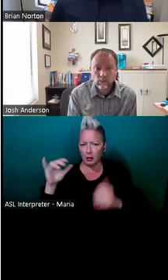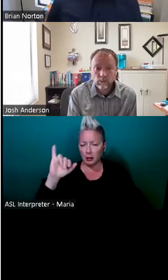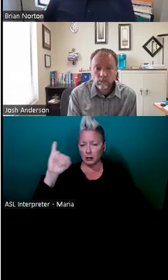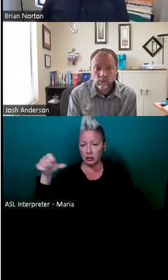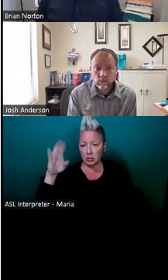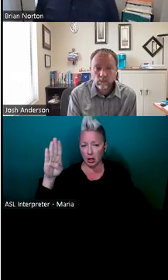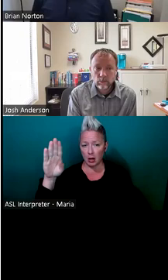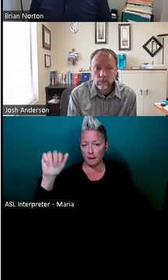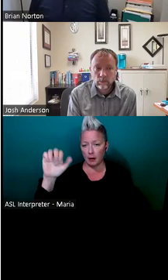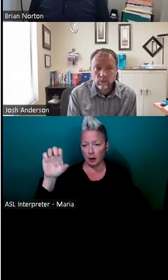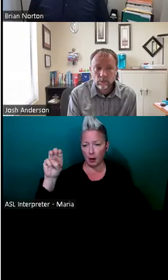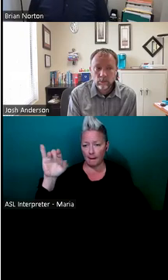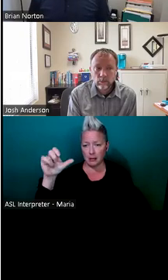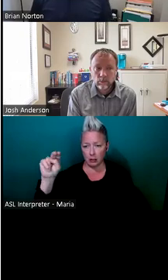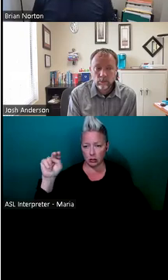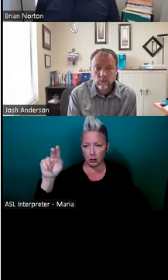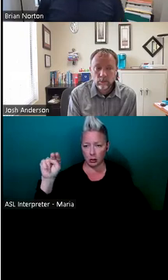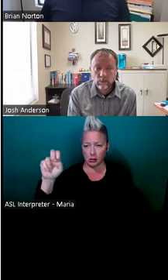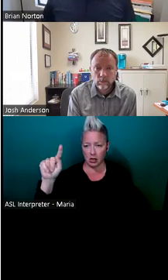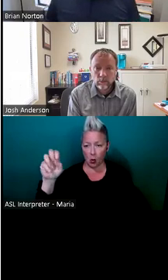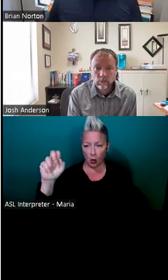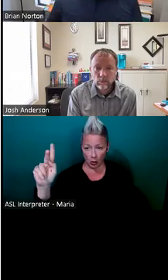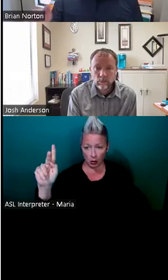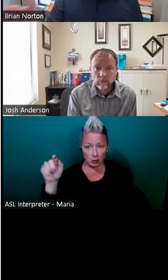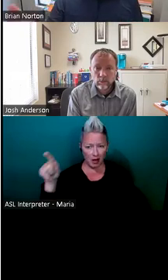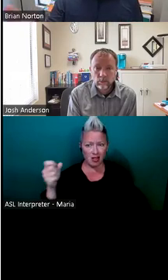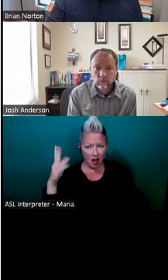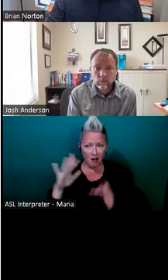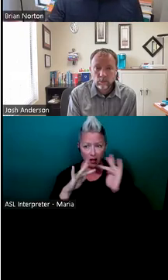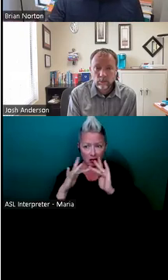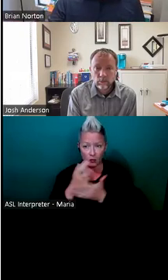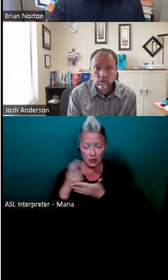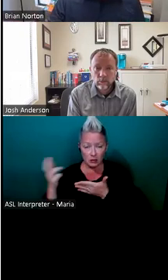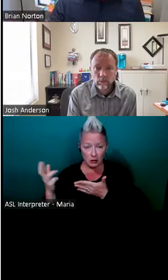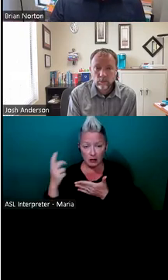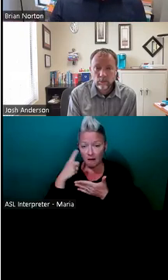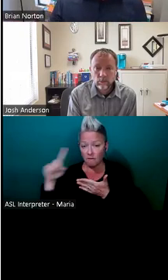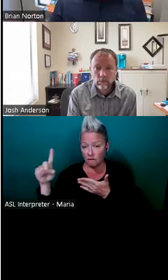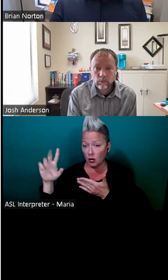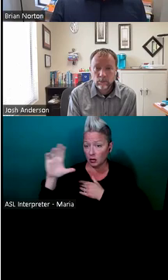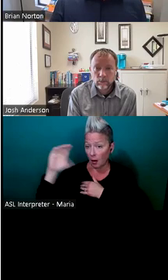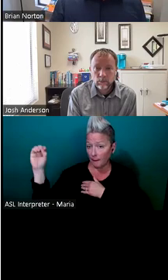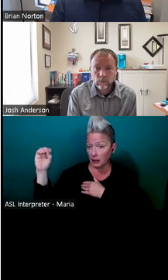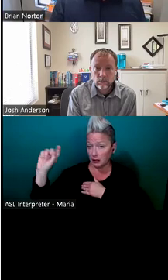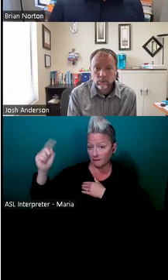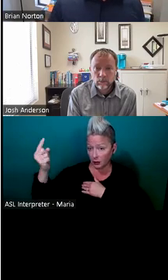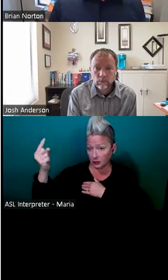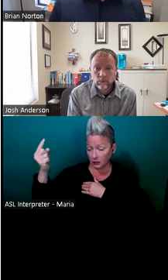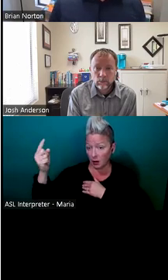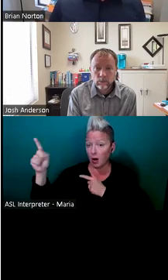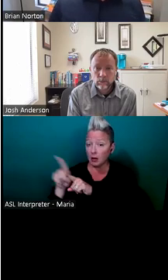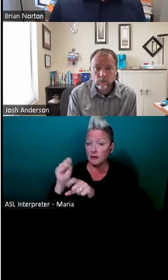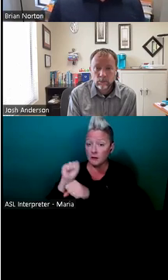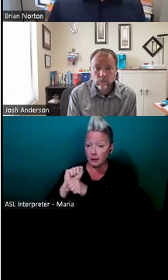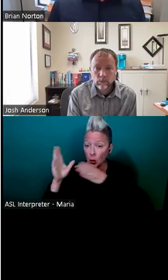network. They have a lot of online resources, um, for employers first and foremost, but also for employees